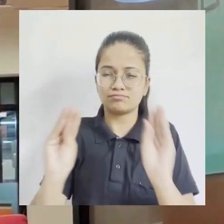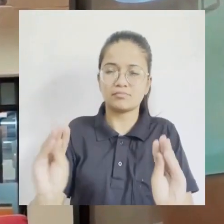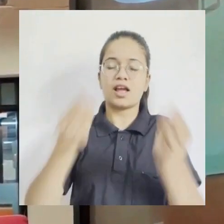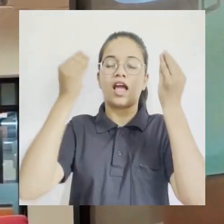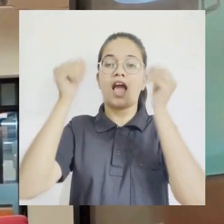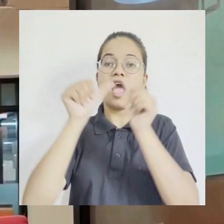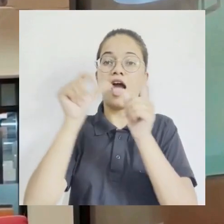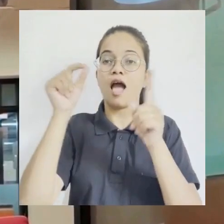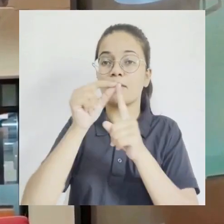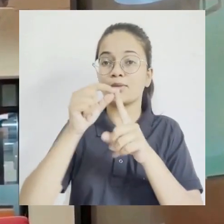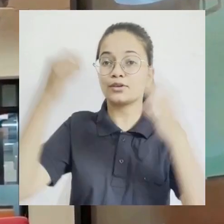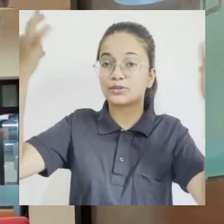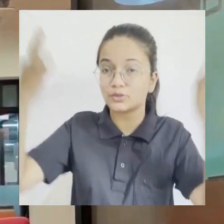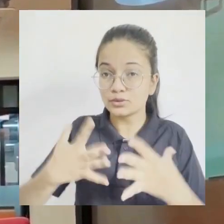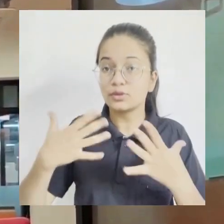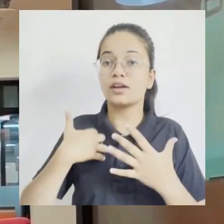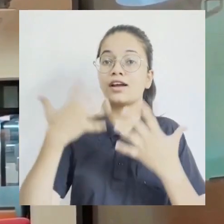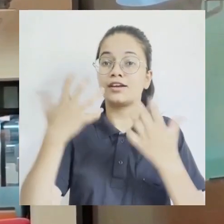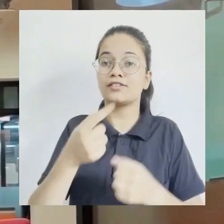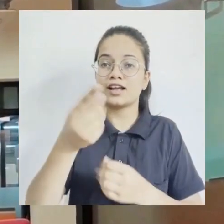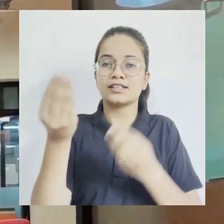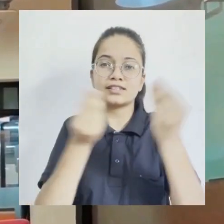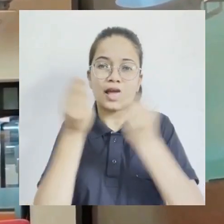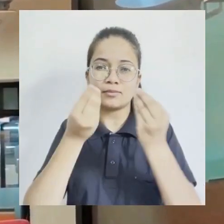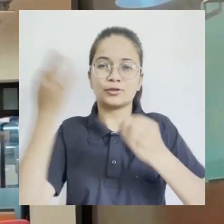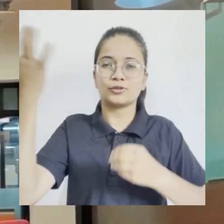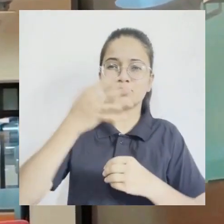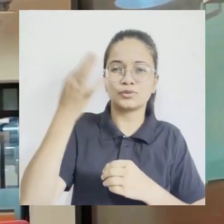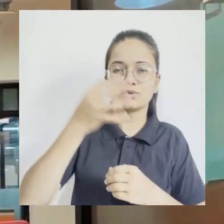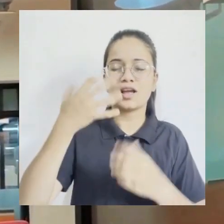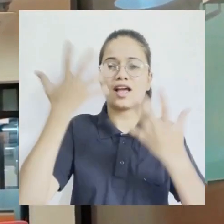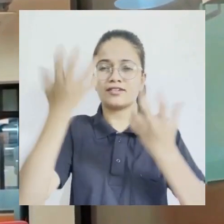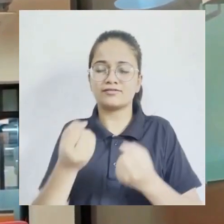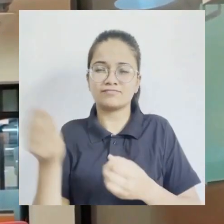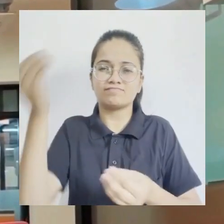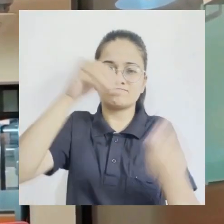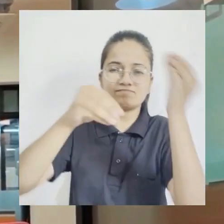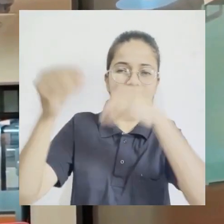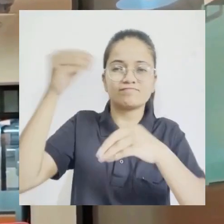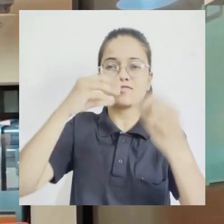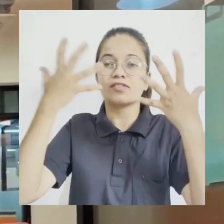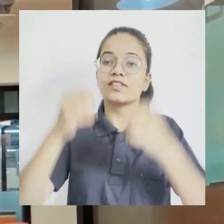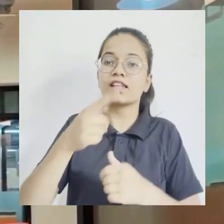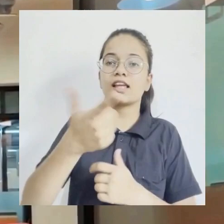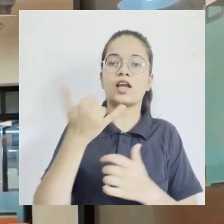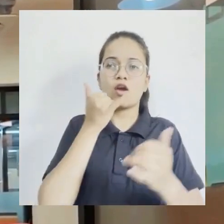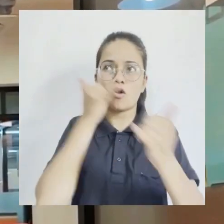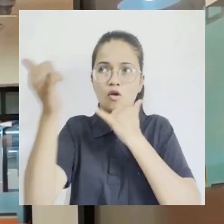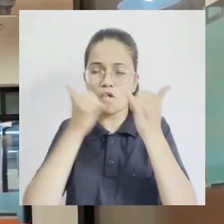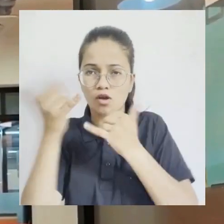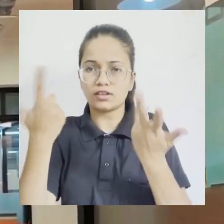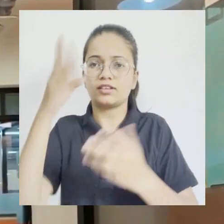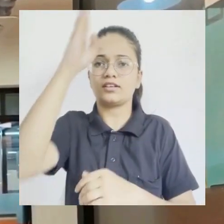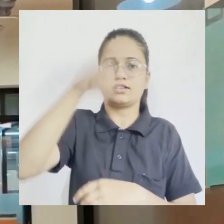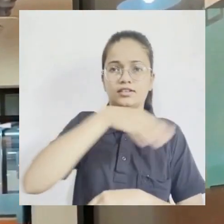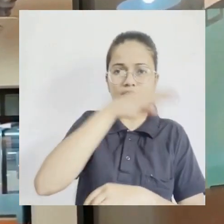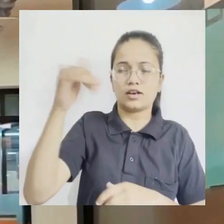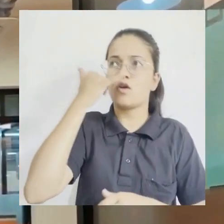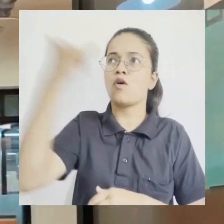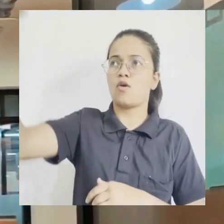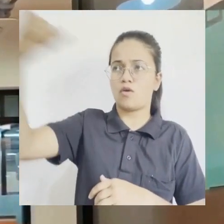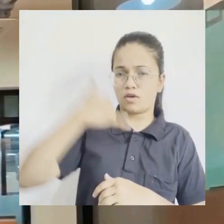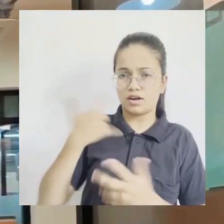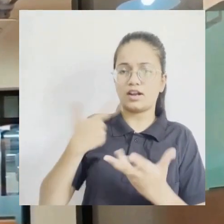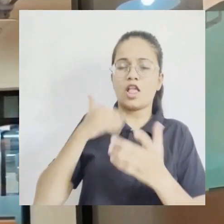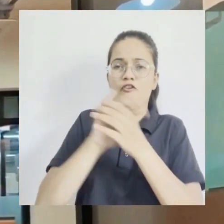improved version of the app. It has some features that even hearing people can initiate calls so they can call their deaf